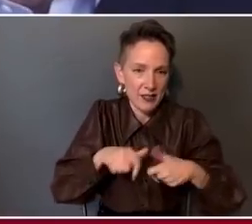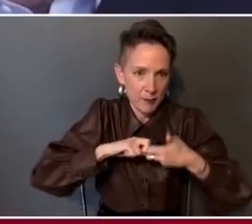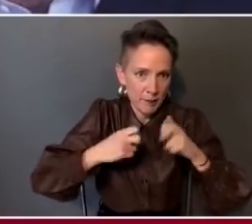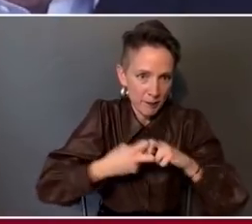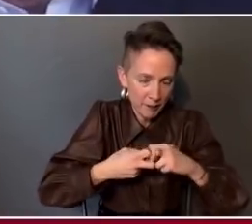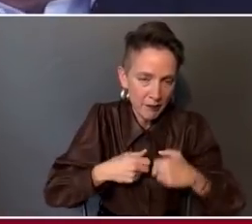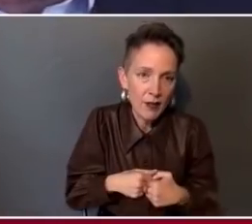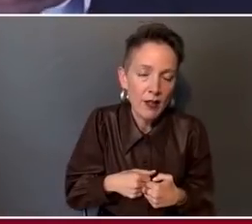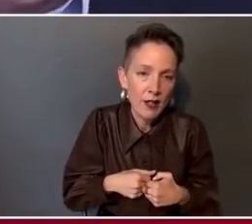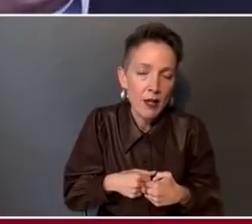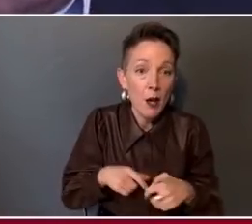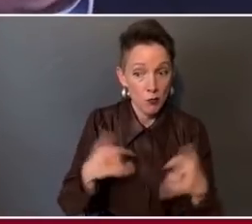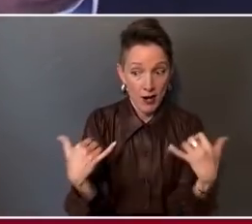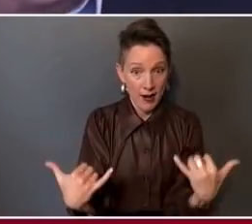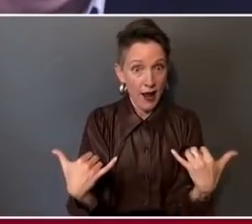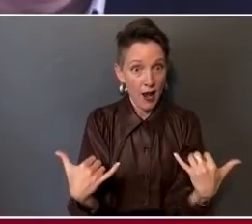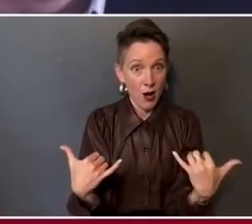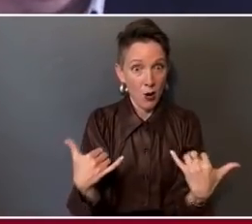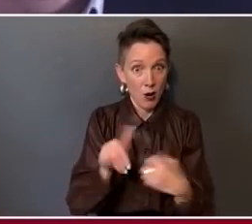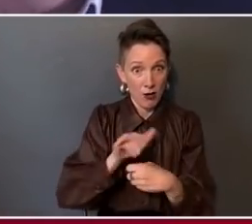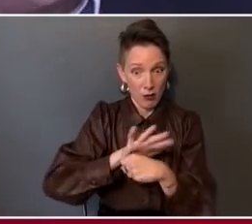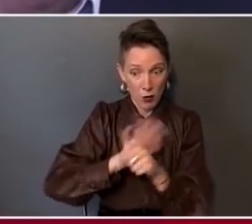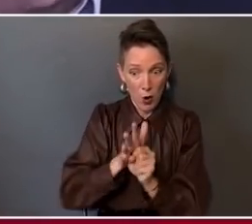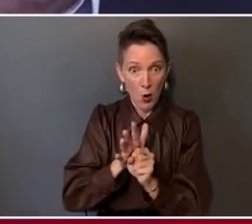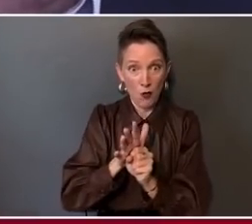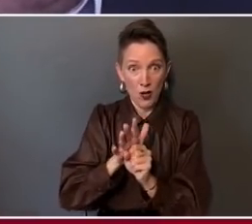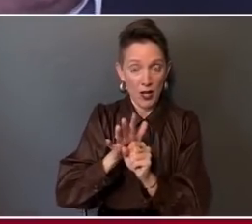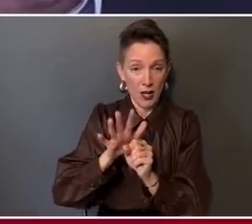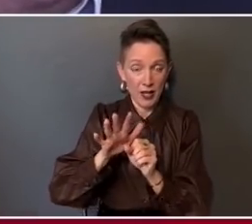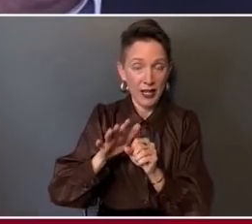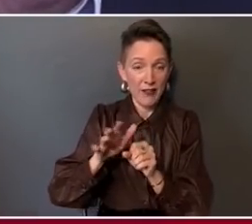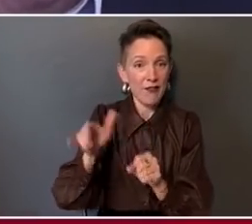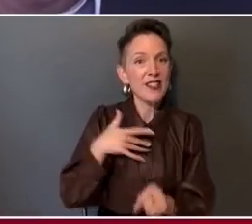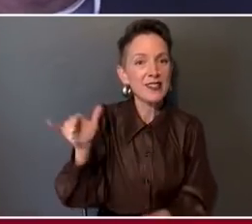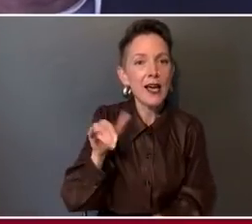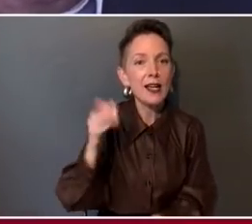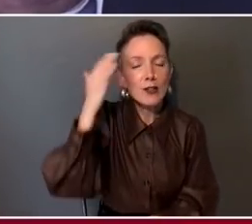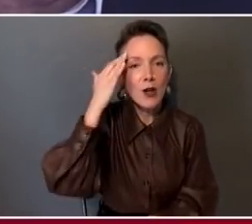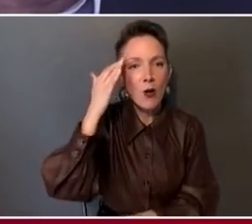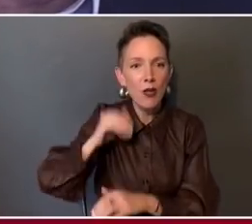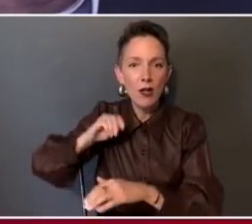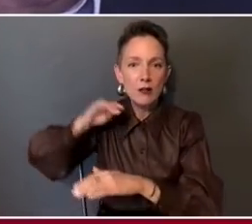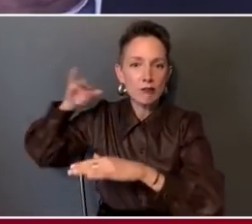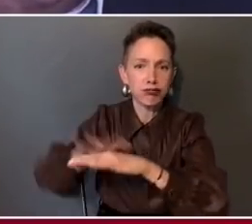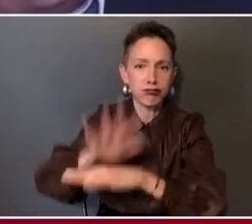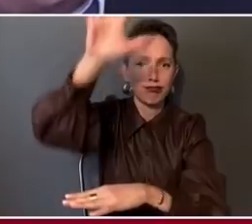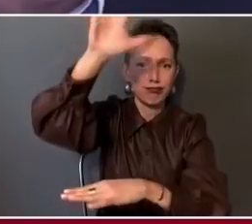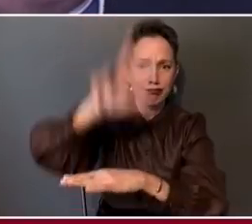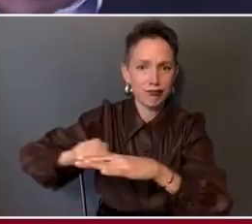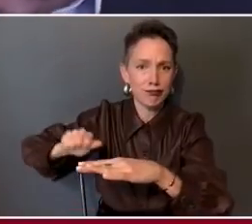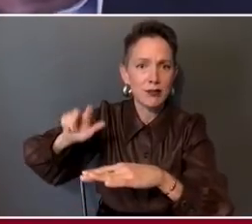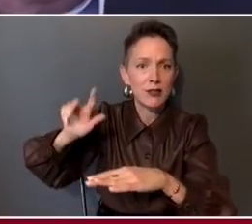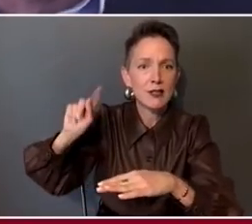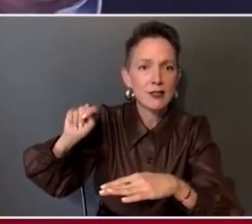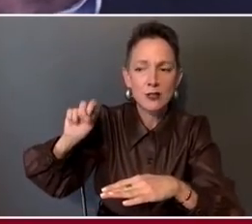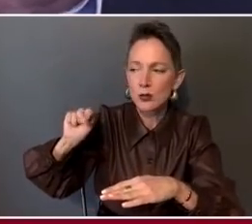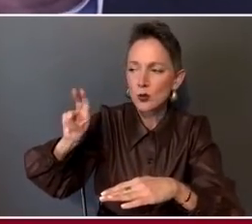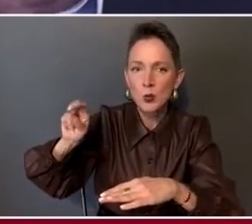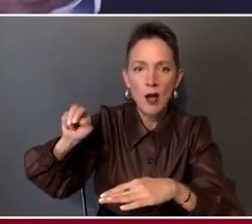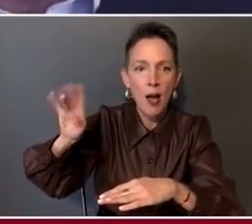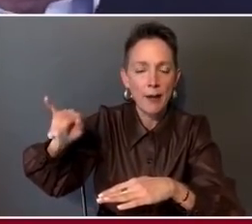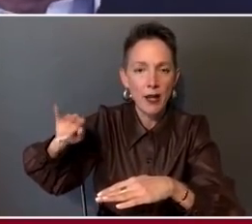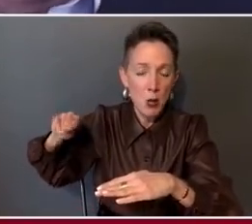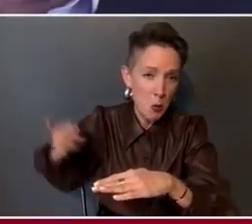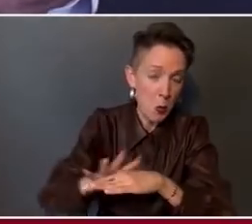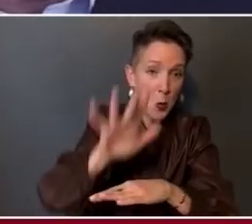this COVID tsunami, when it hits, and it's like a tsunami. It doesn't hit yesterday. It doesn't hit tomorrow. But it hits today. And it hits